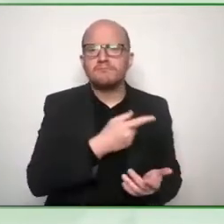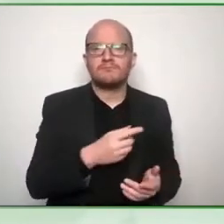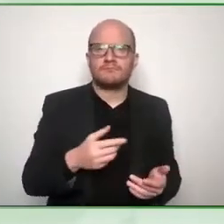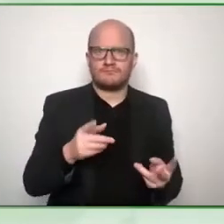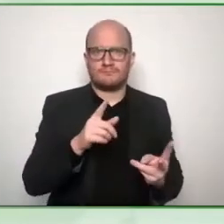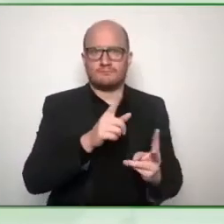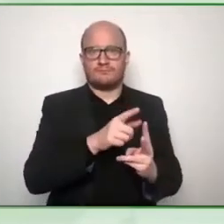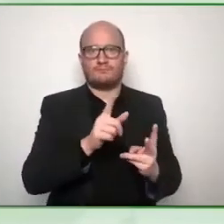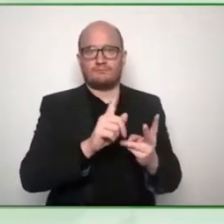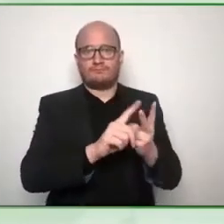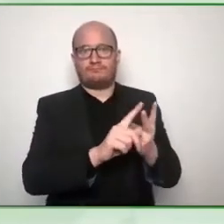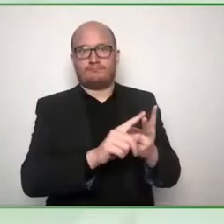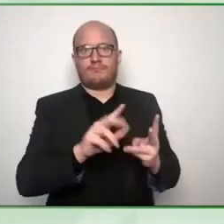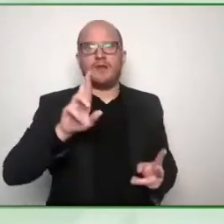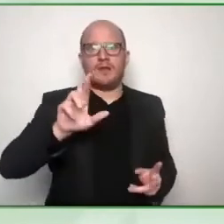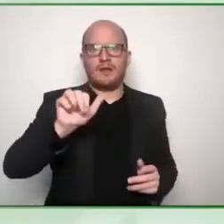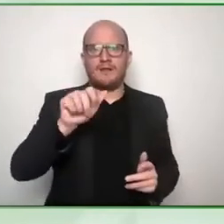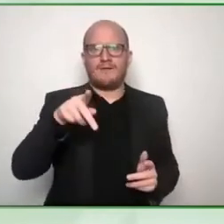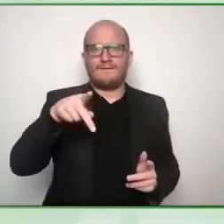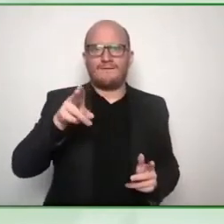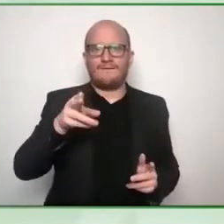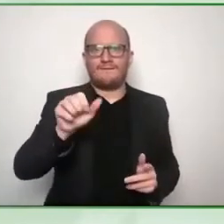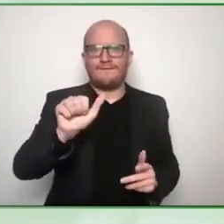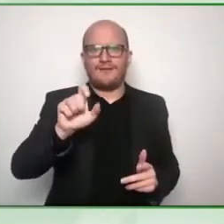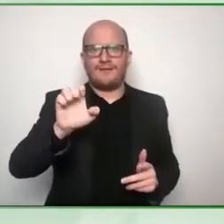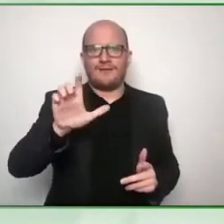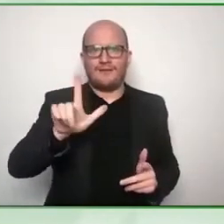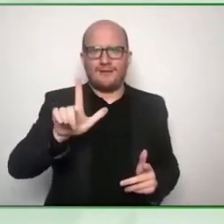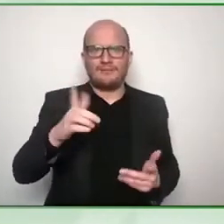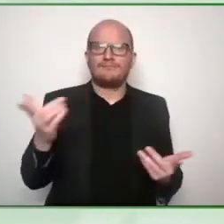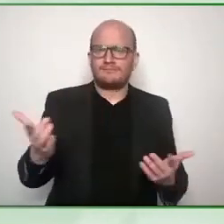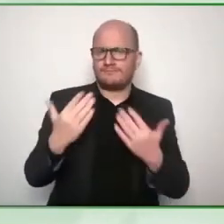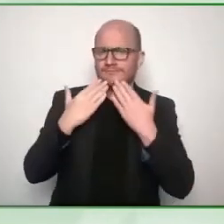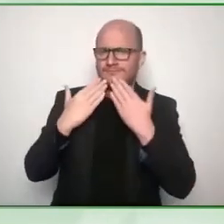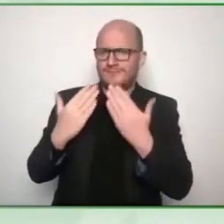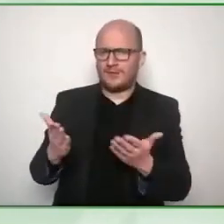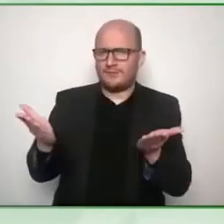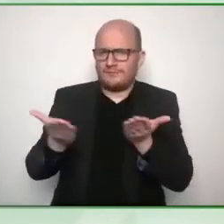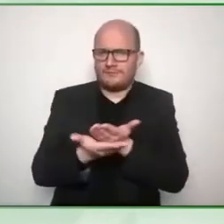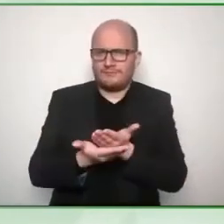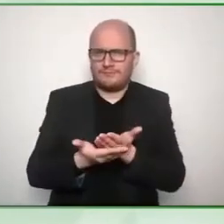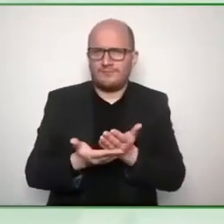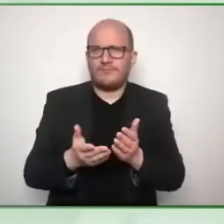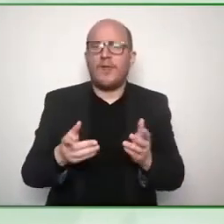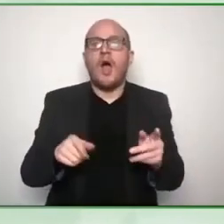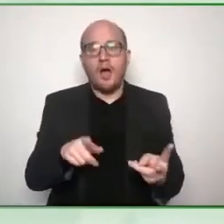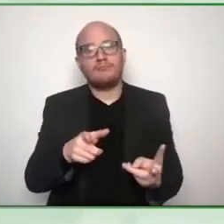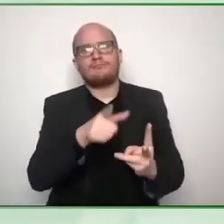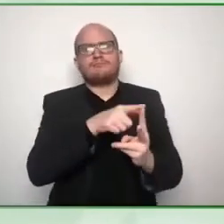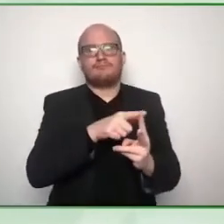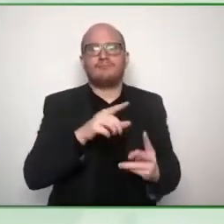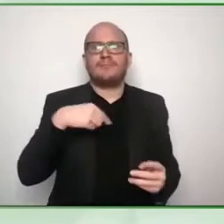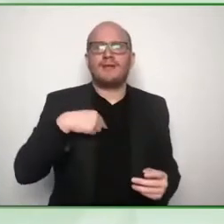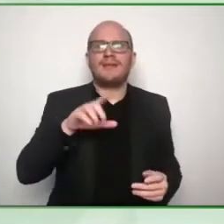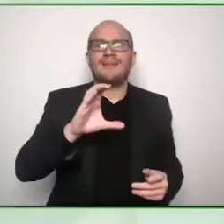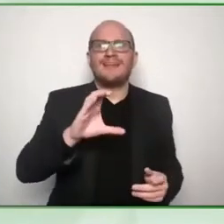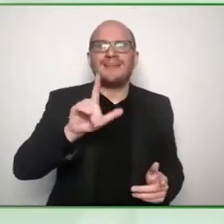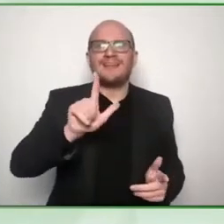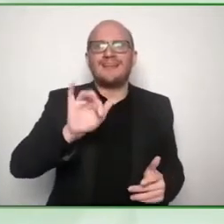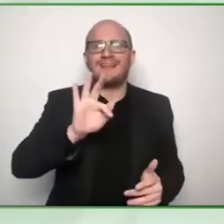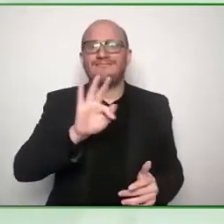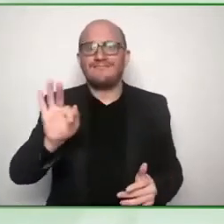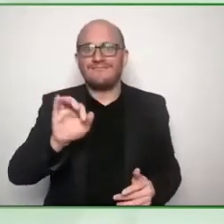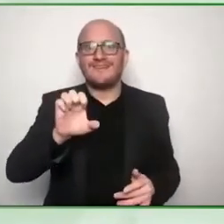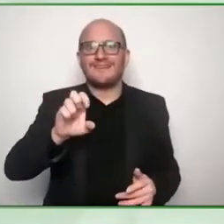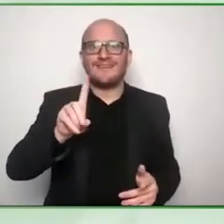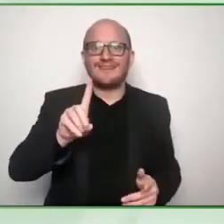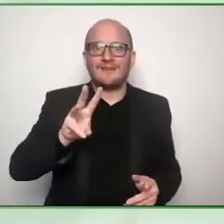and